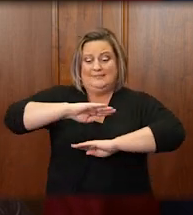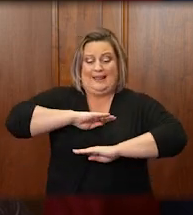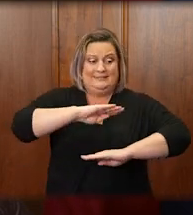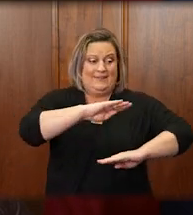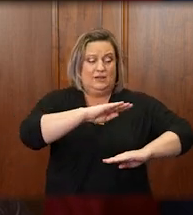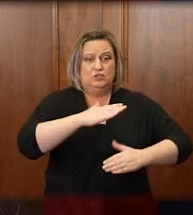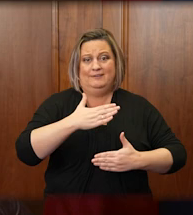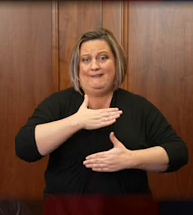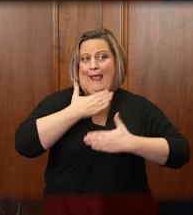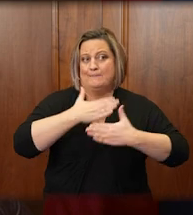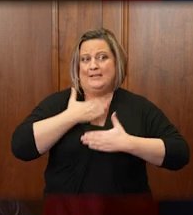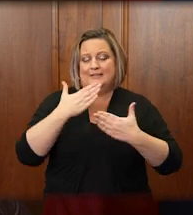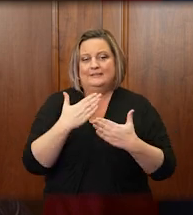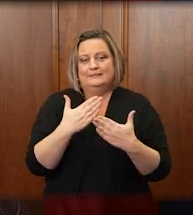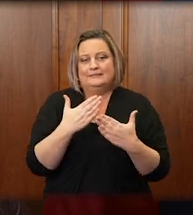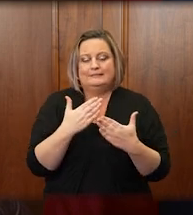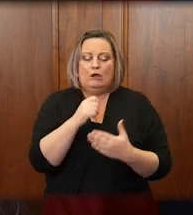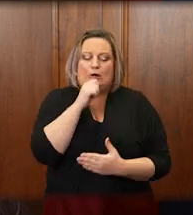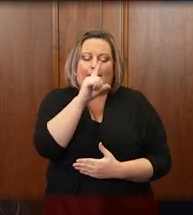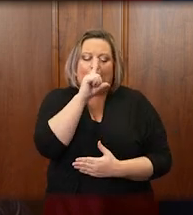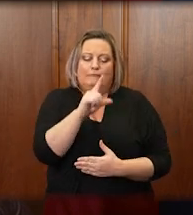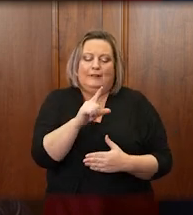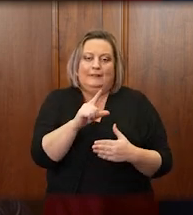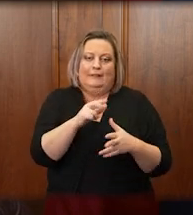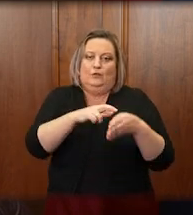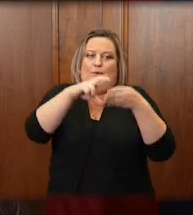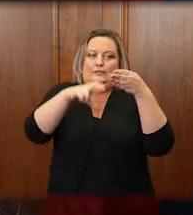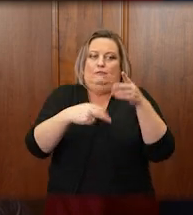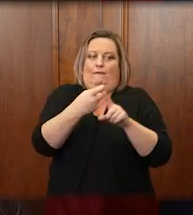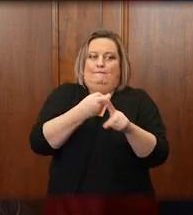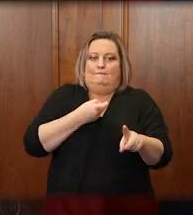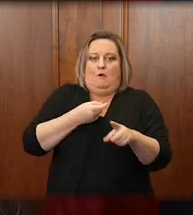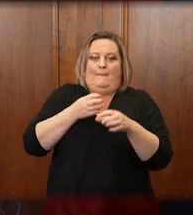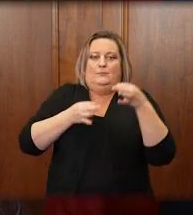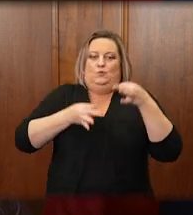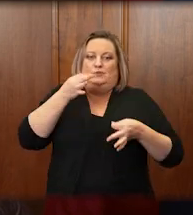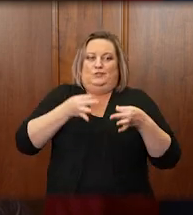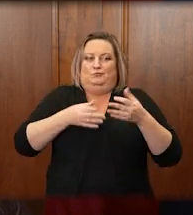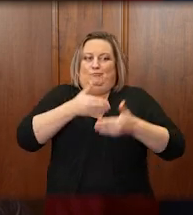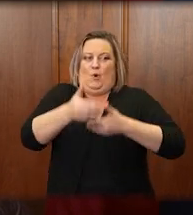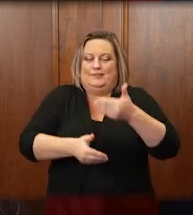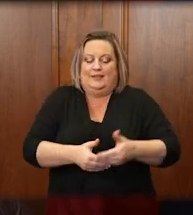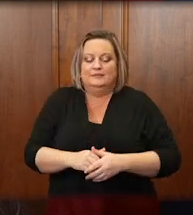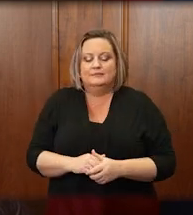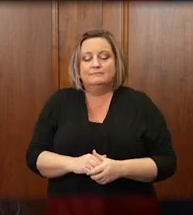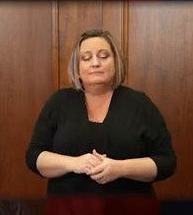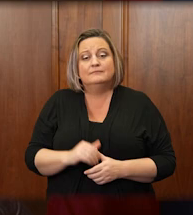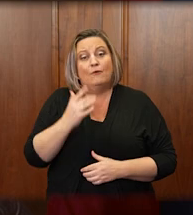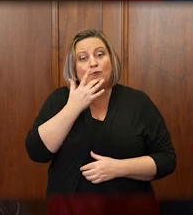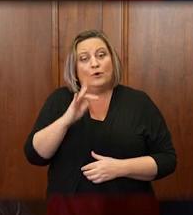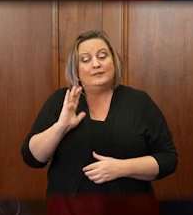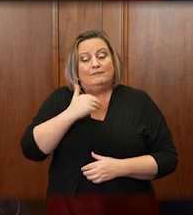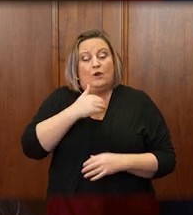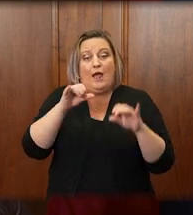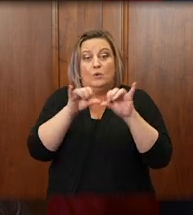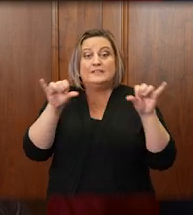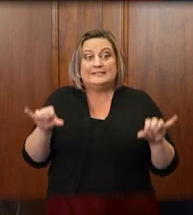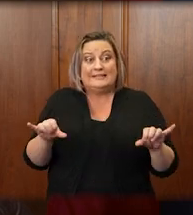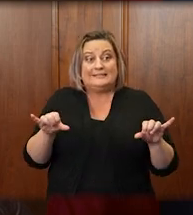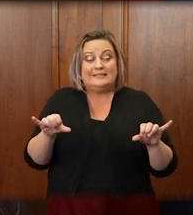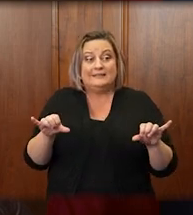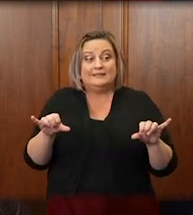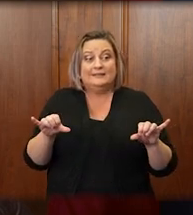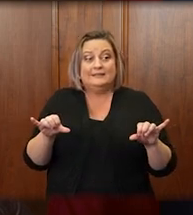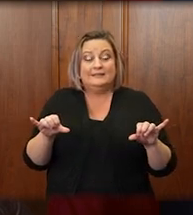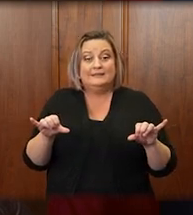happiness are not the usual byproducts of the judicial process. Fortunately for our system, respect is and